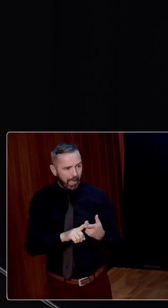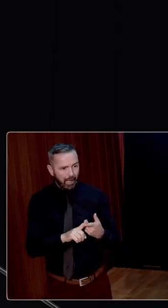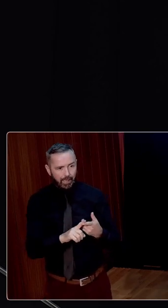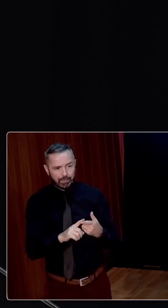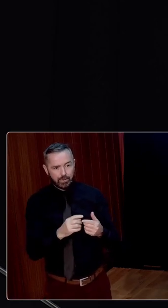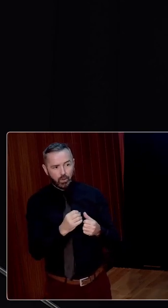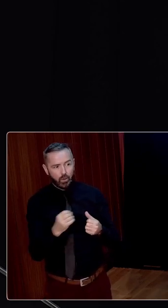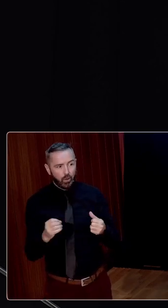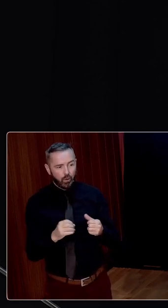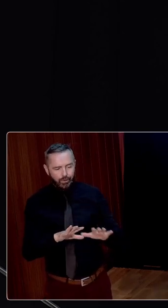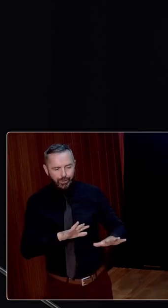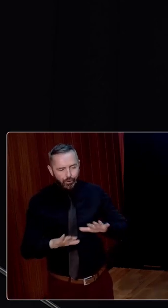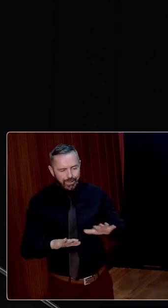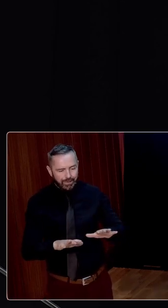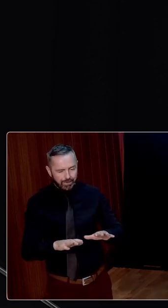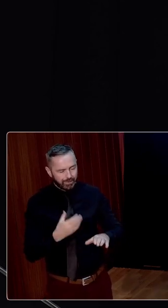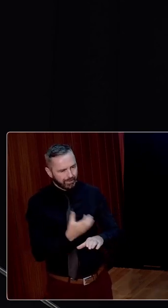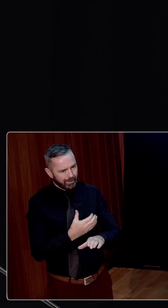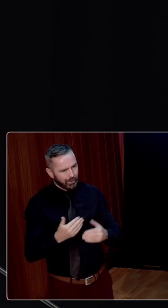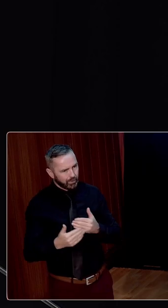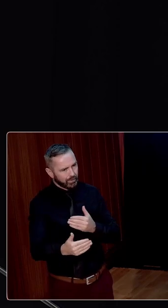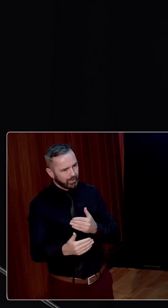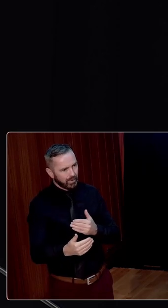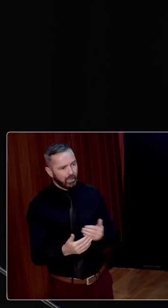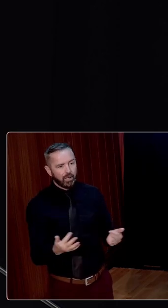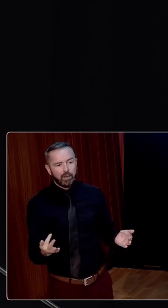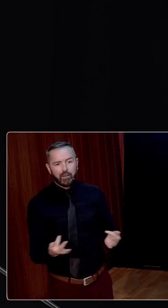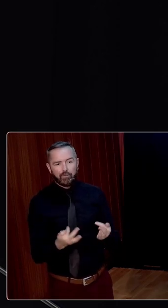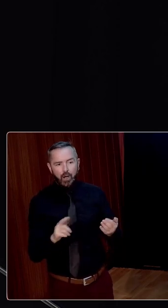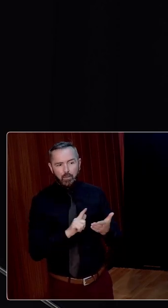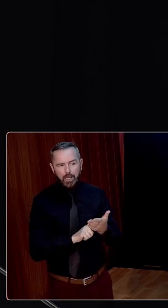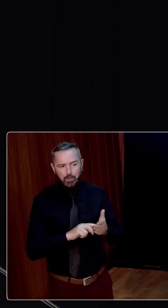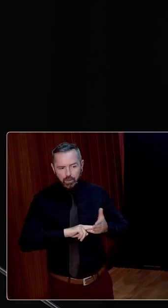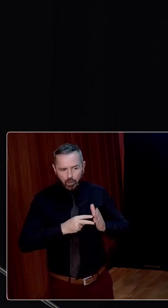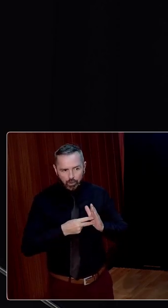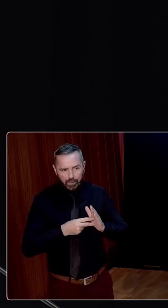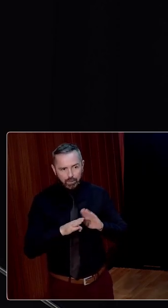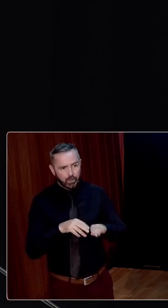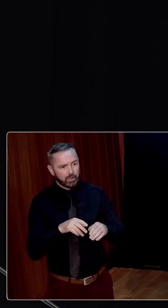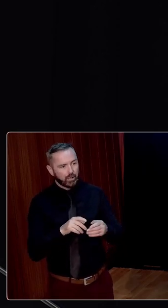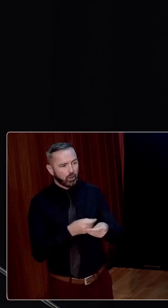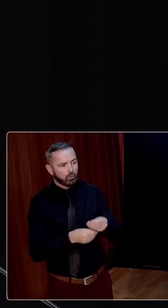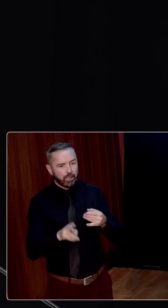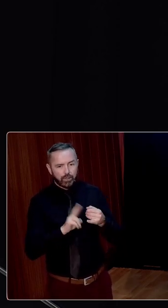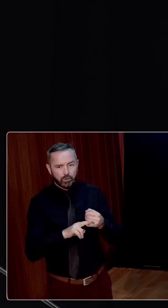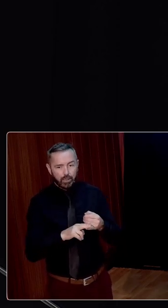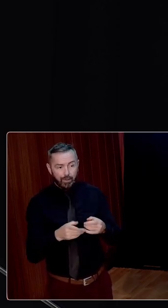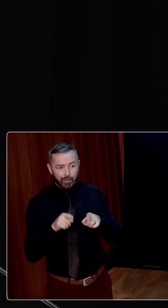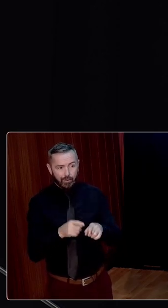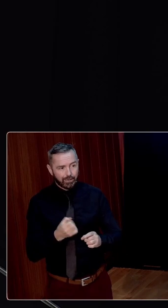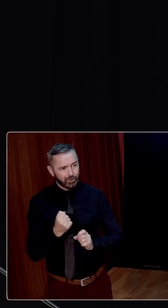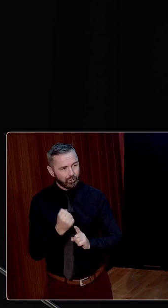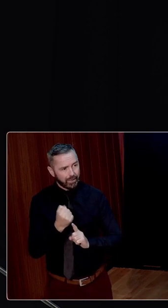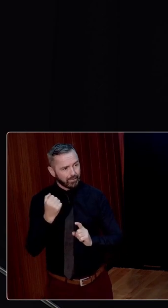unrest were in full swing. Elsewhere, farm labourers organised in trade unions and threatened strike